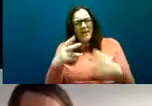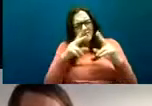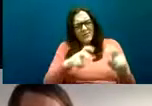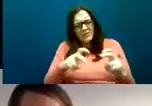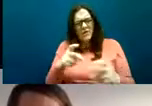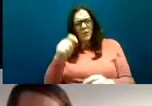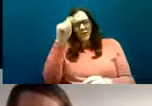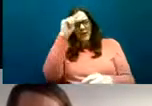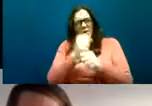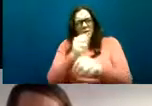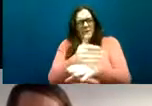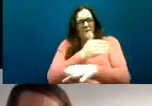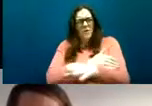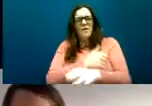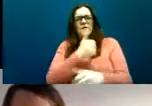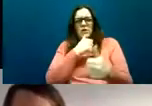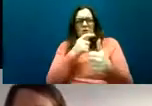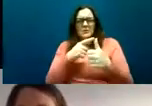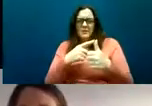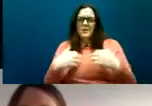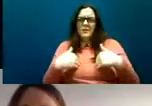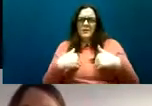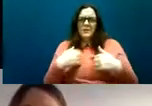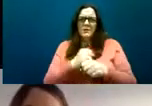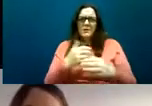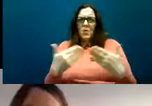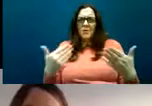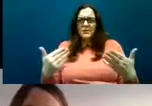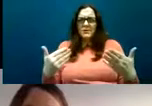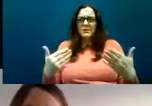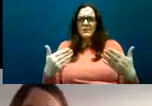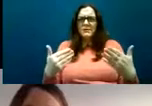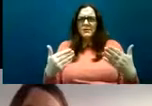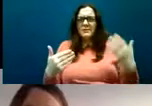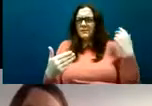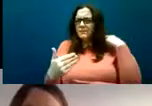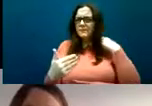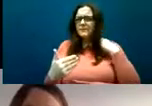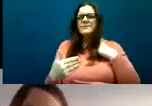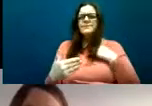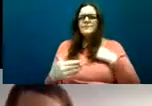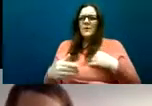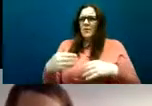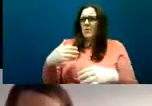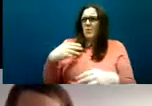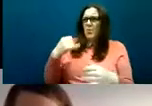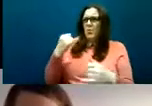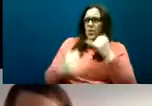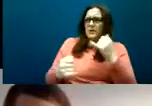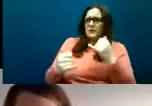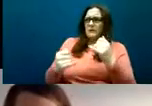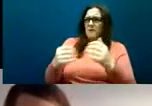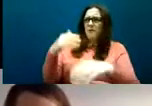you know potentially doing some harm while doing this research so we were worried about involving